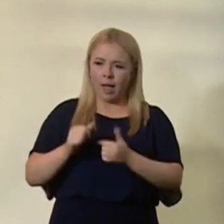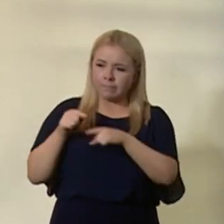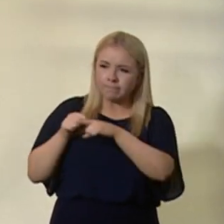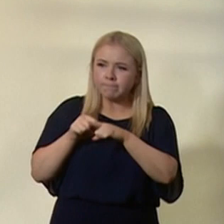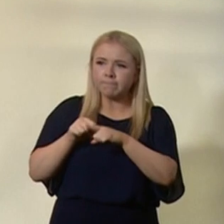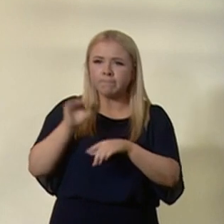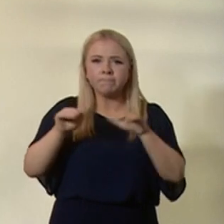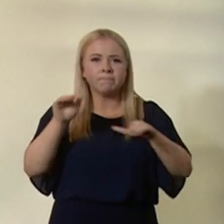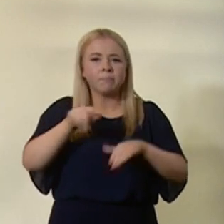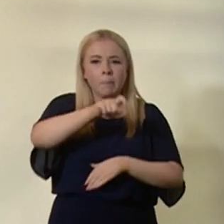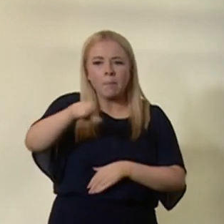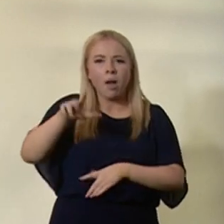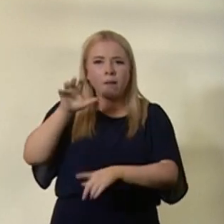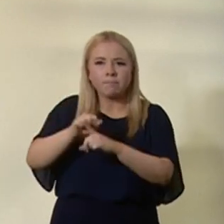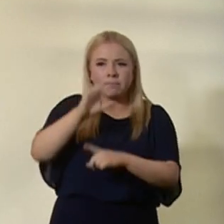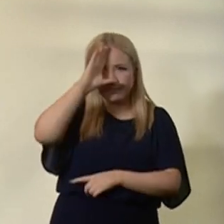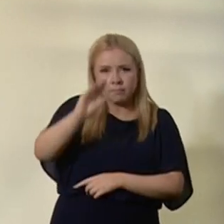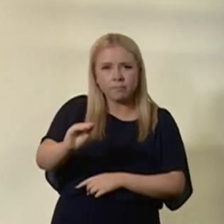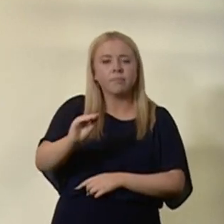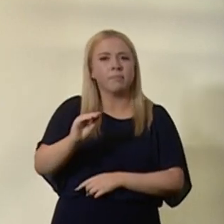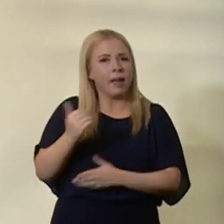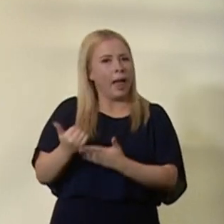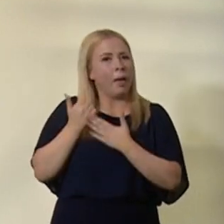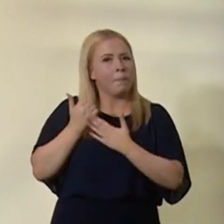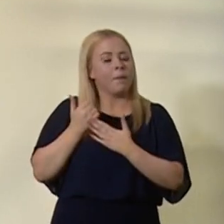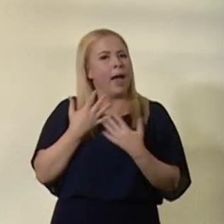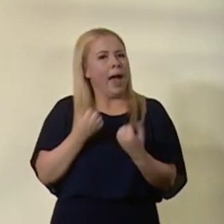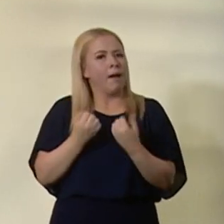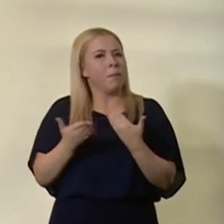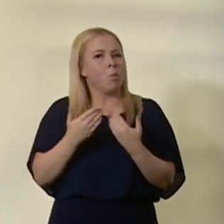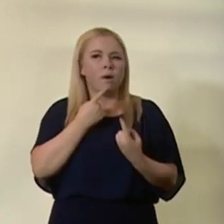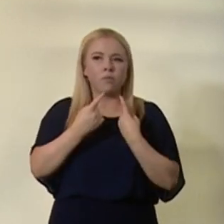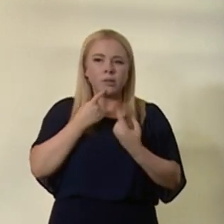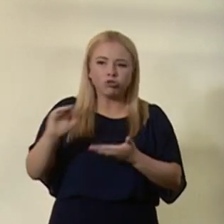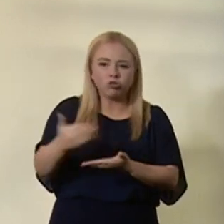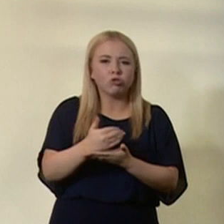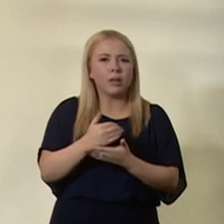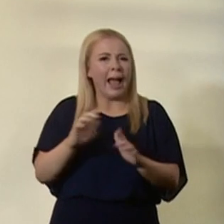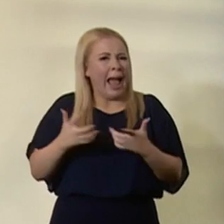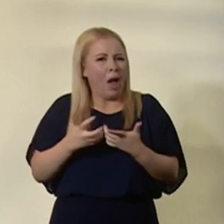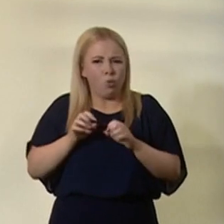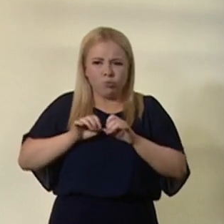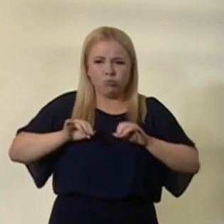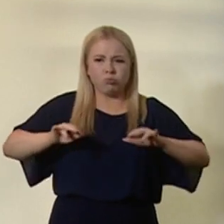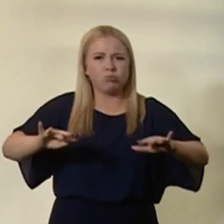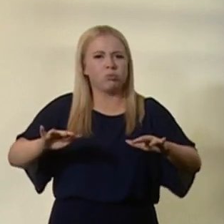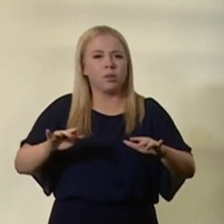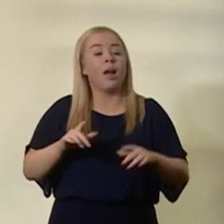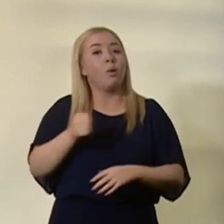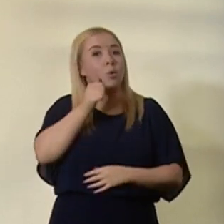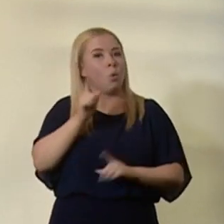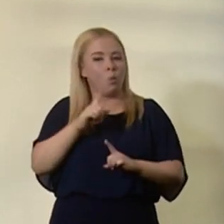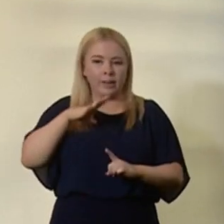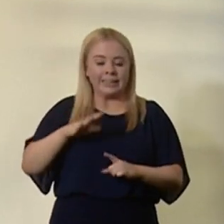transmission. We have much more information on how and where the virus spreads. And we know what we need to do to protect